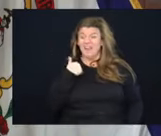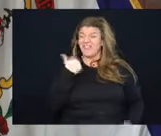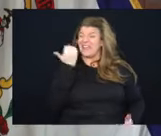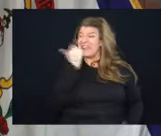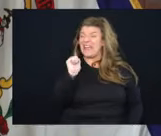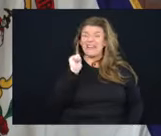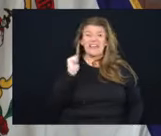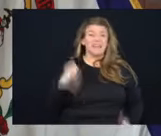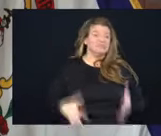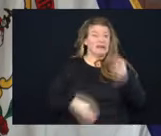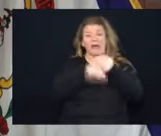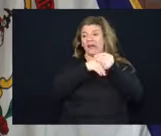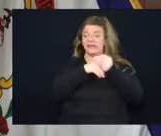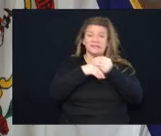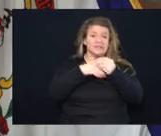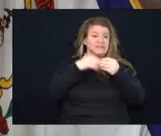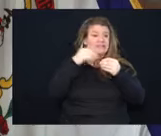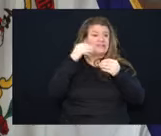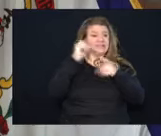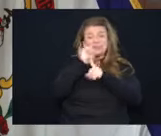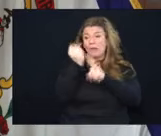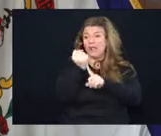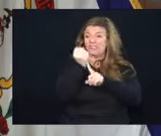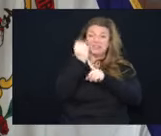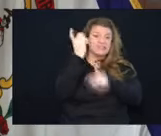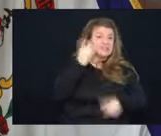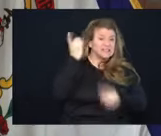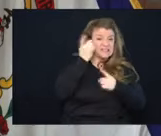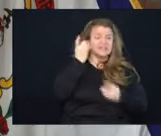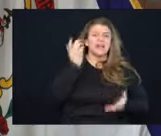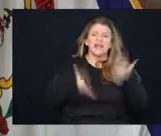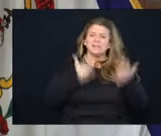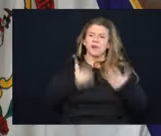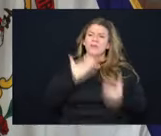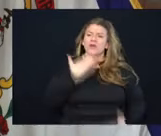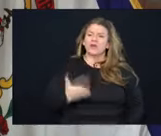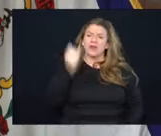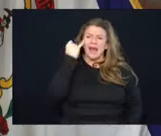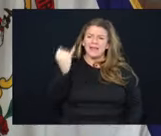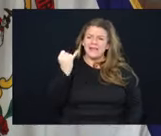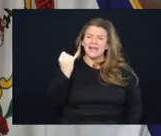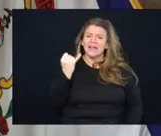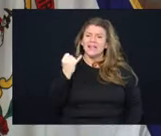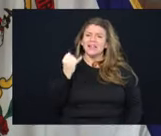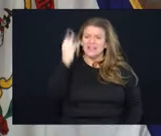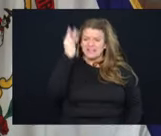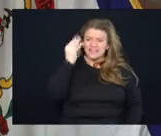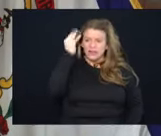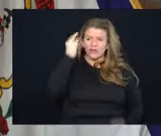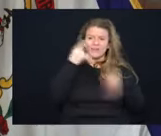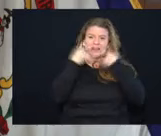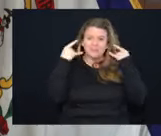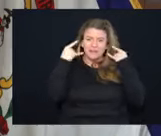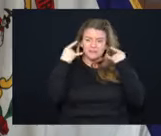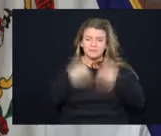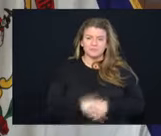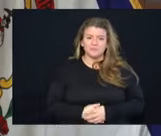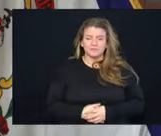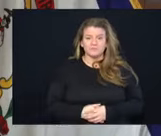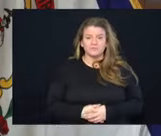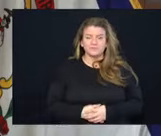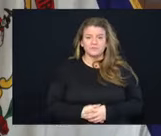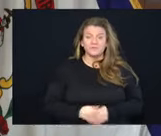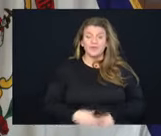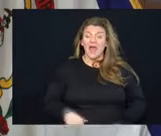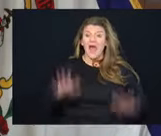compromising, you know, situations. Absolutely. It's probably a really good idea to think about that face mask. Here's the thing I